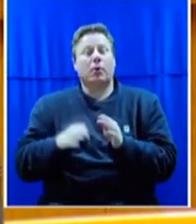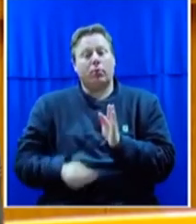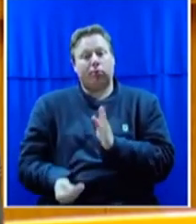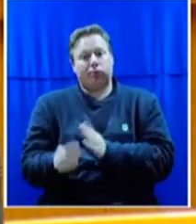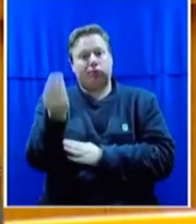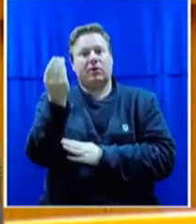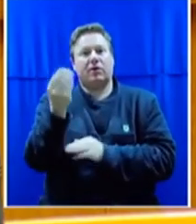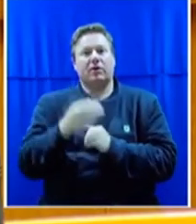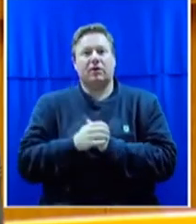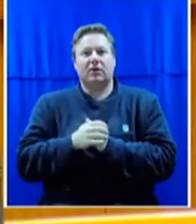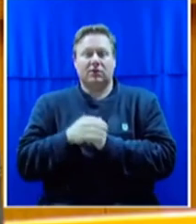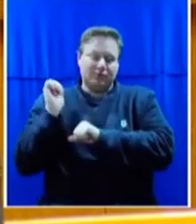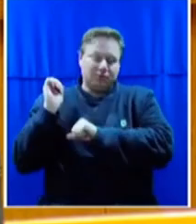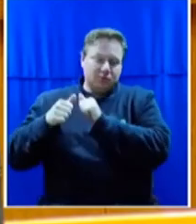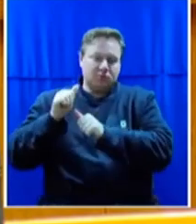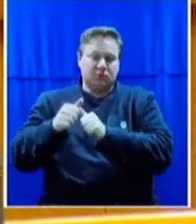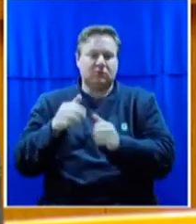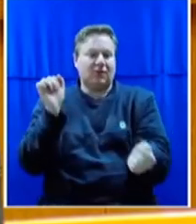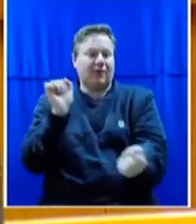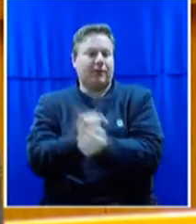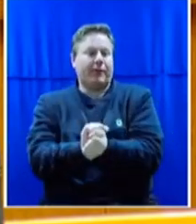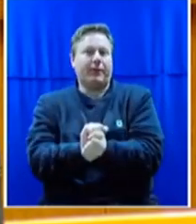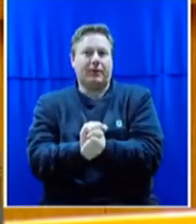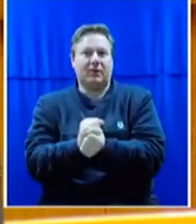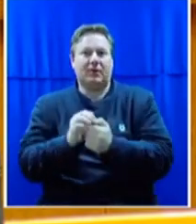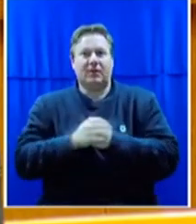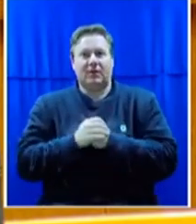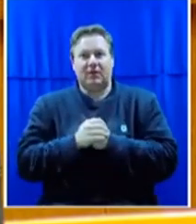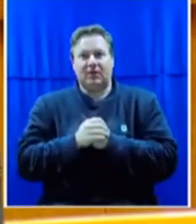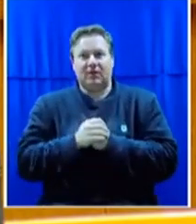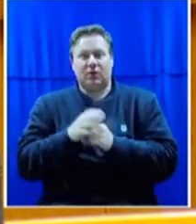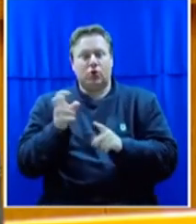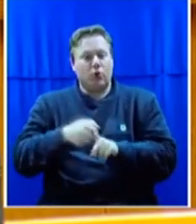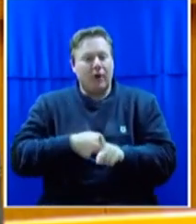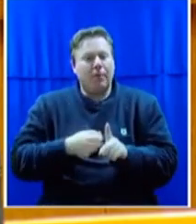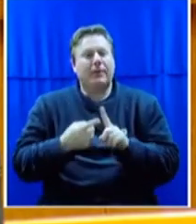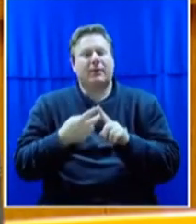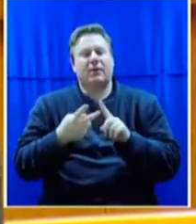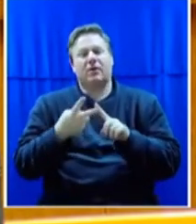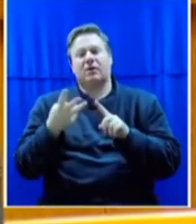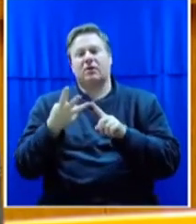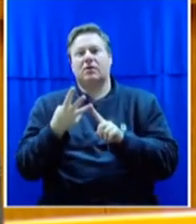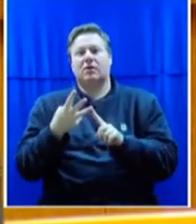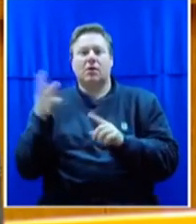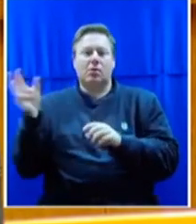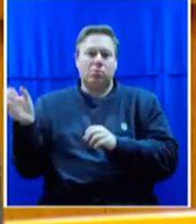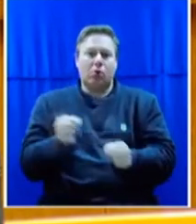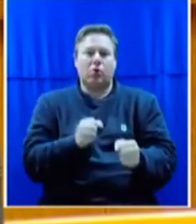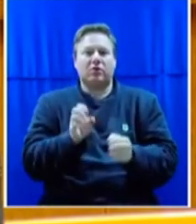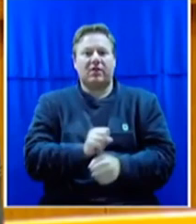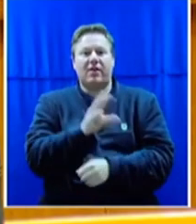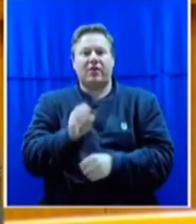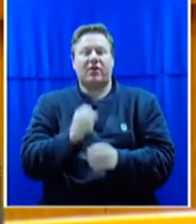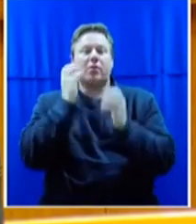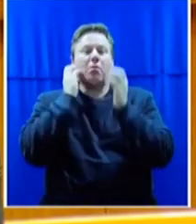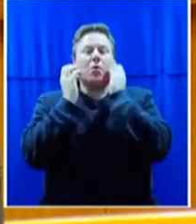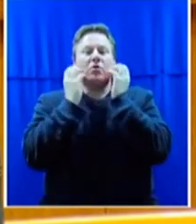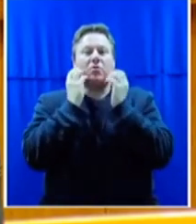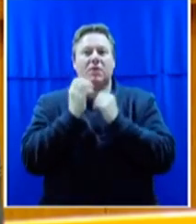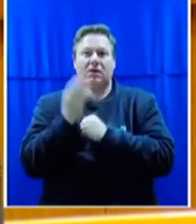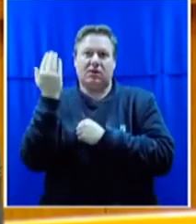that were enslaved, shackled, raped and brought to South Africa and Mozambique respectively,